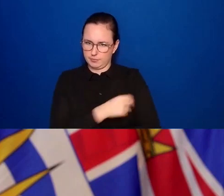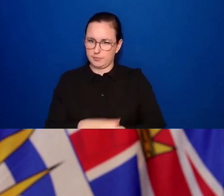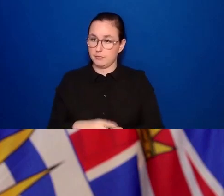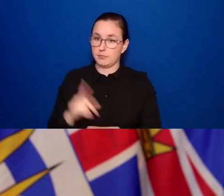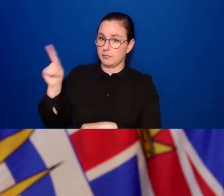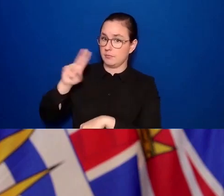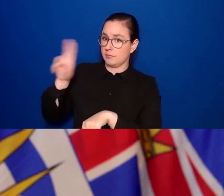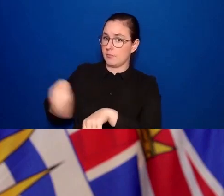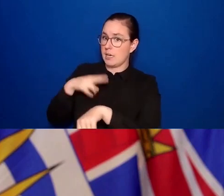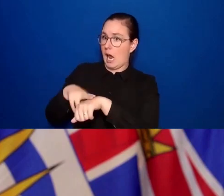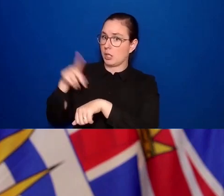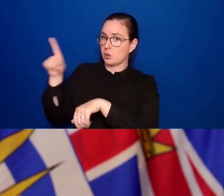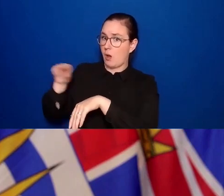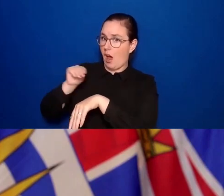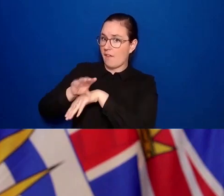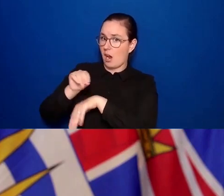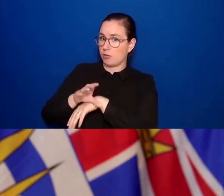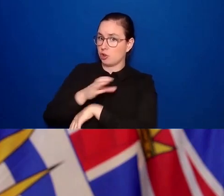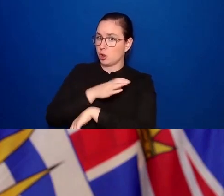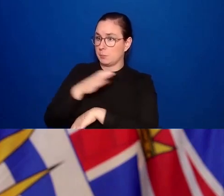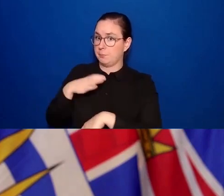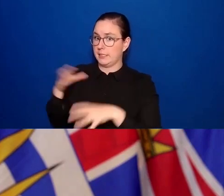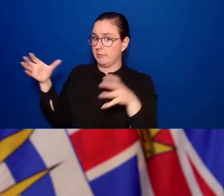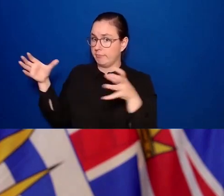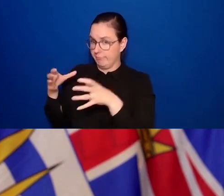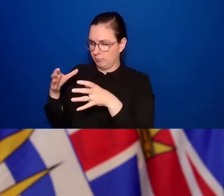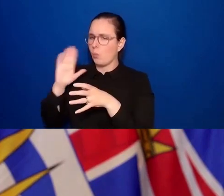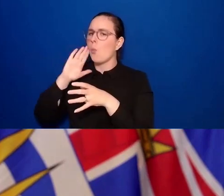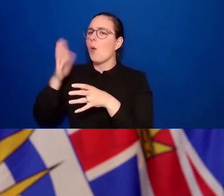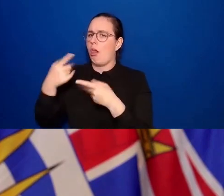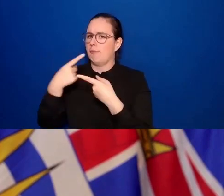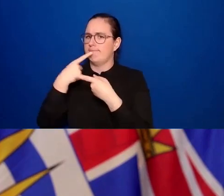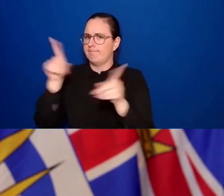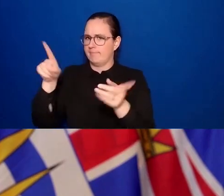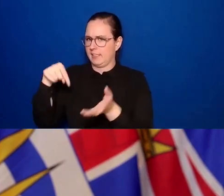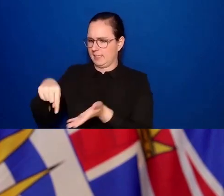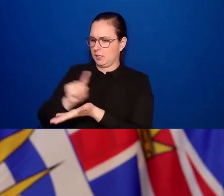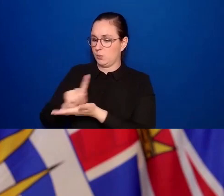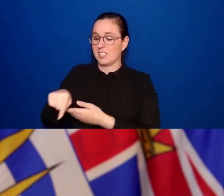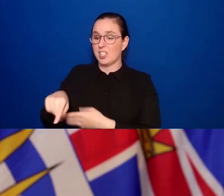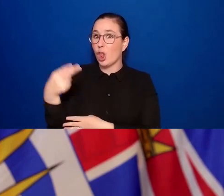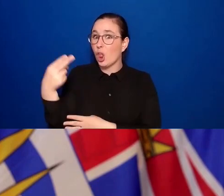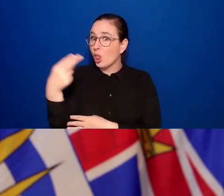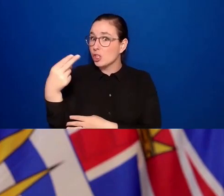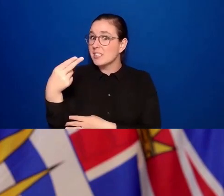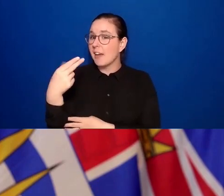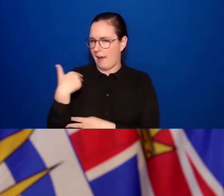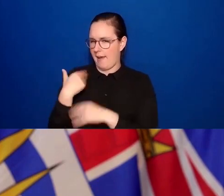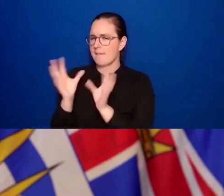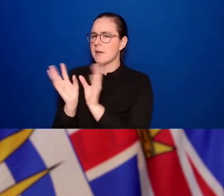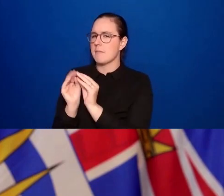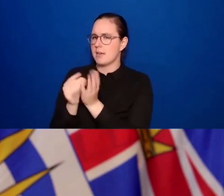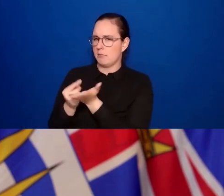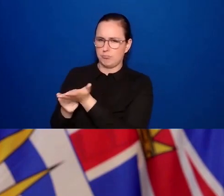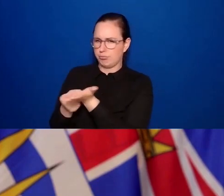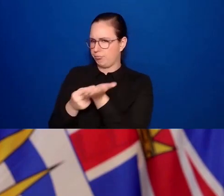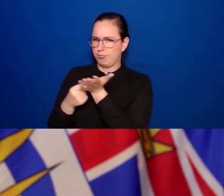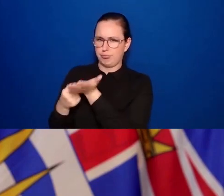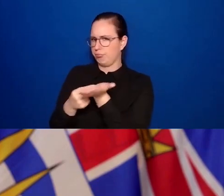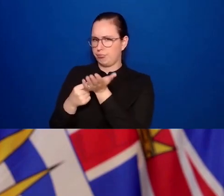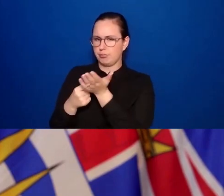coming out this week and we have a meeting on Thursday around specific immune compromising conditions and